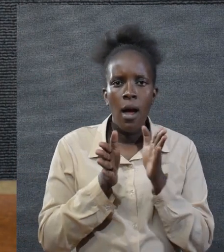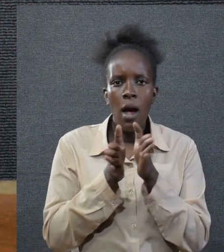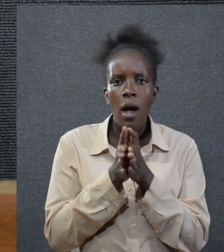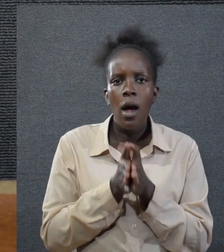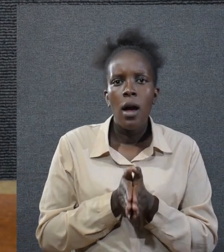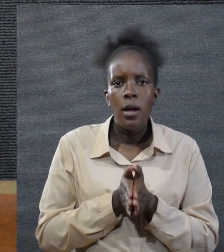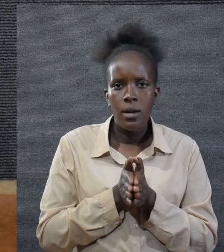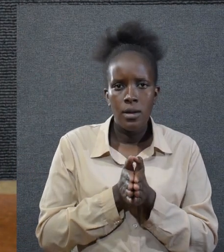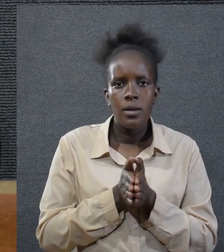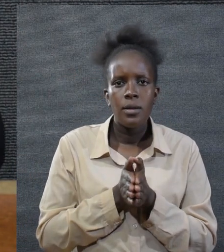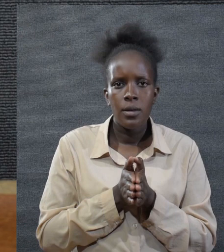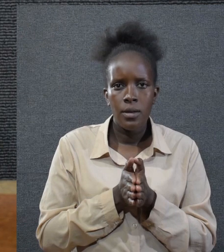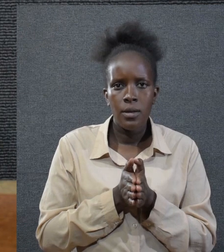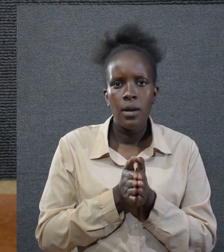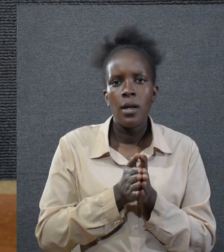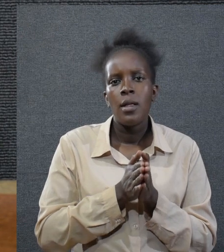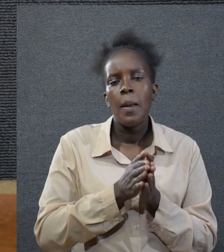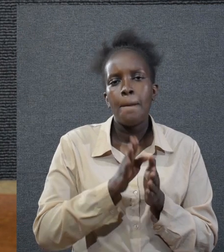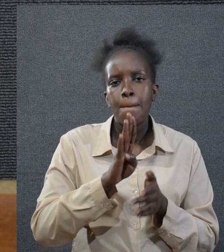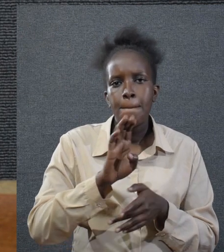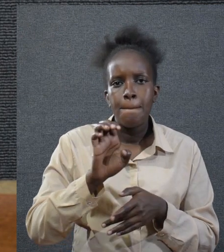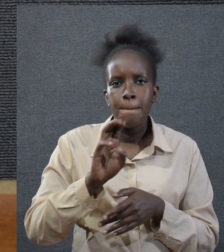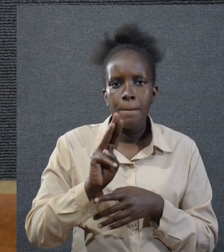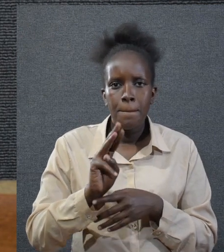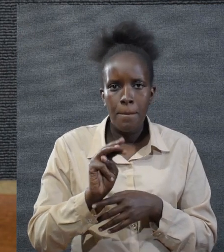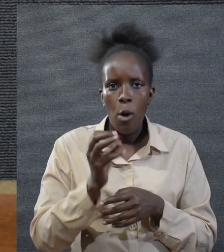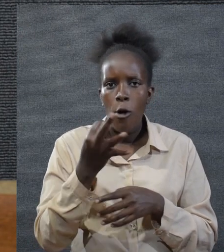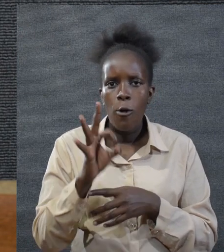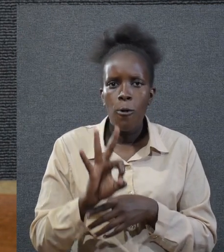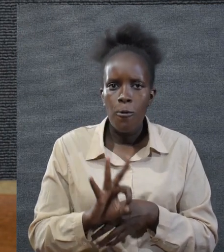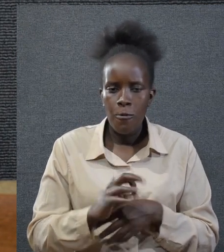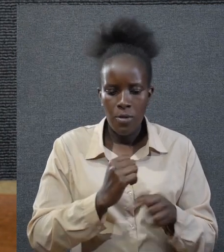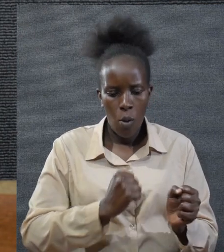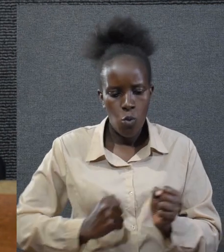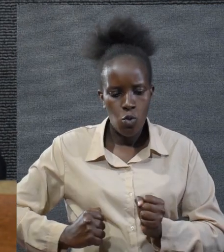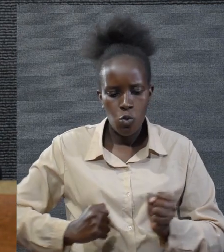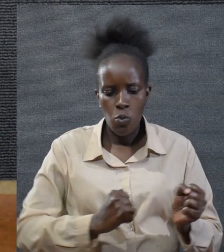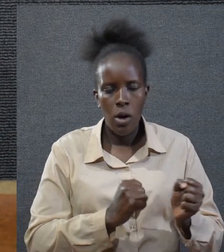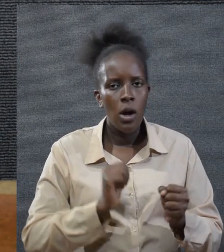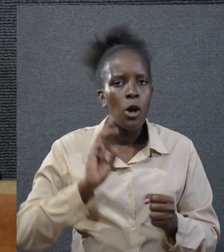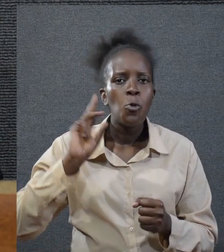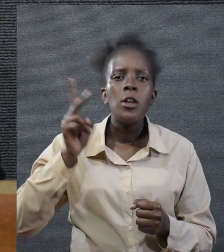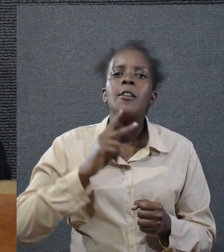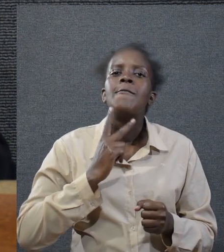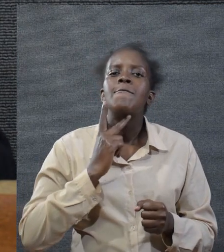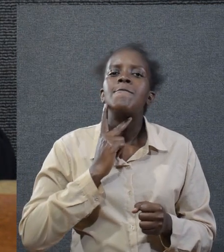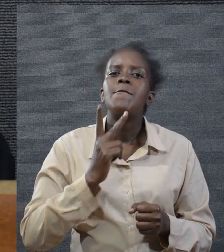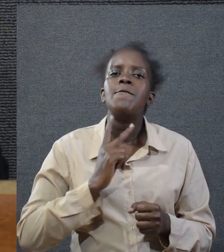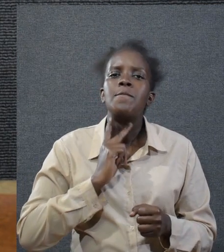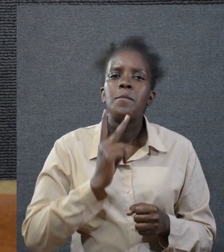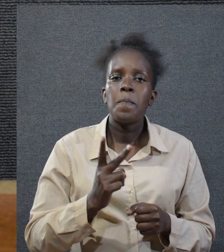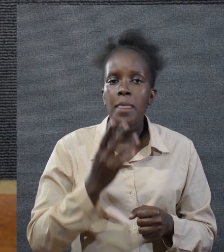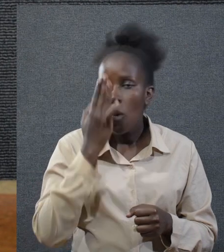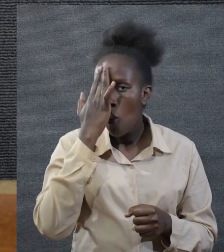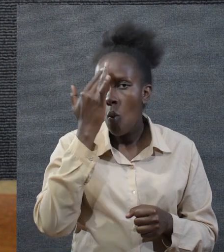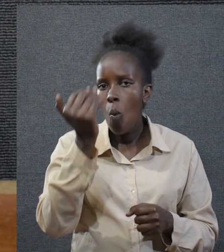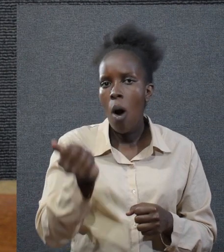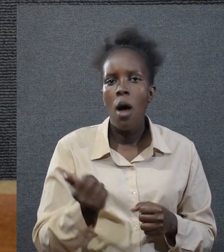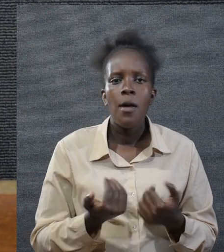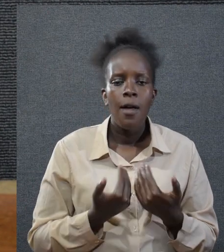cry out, and the beams of the woodwork will echo it.